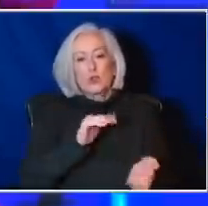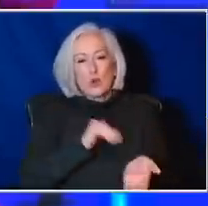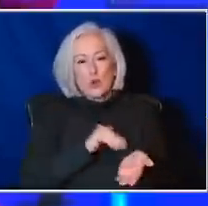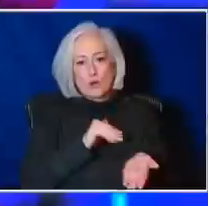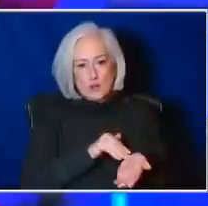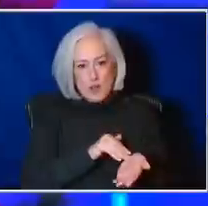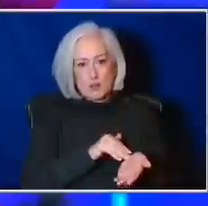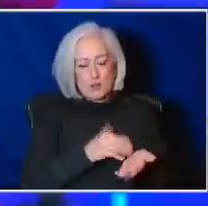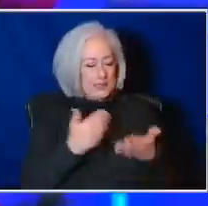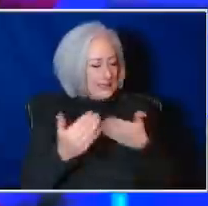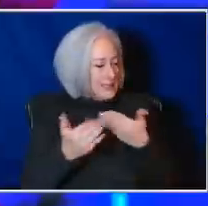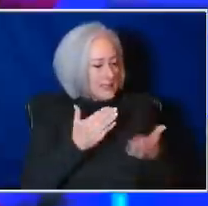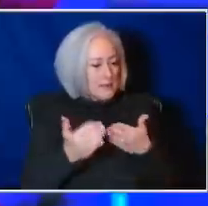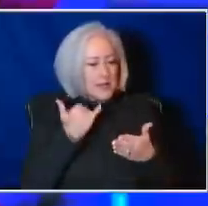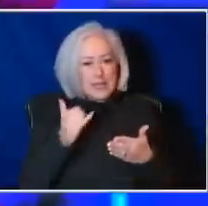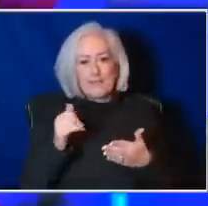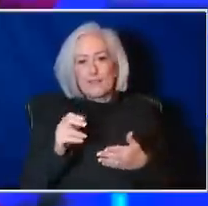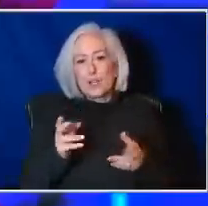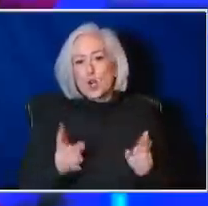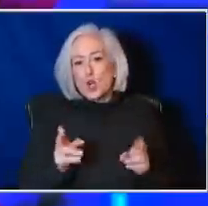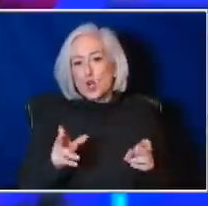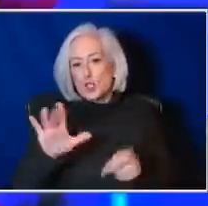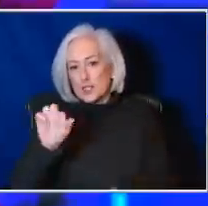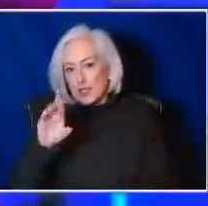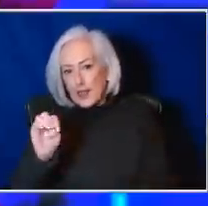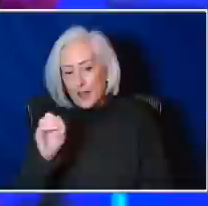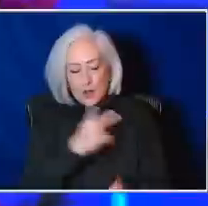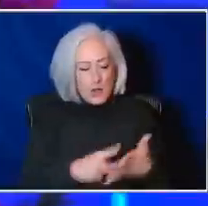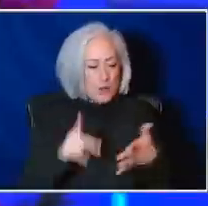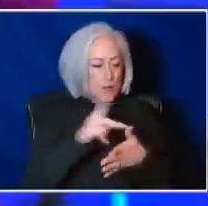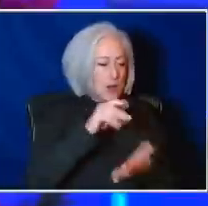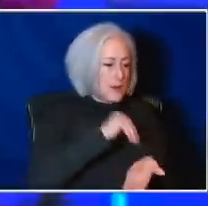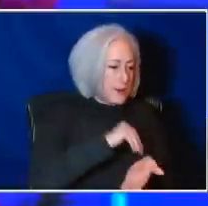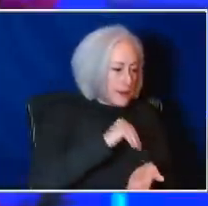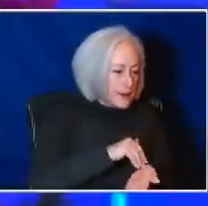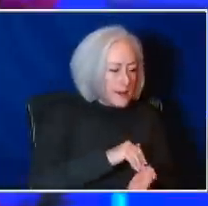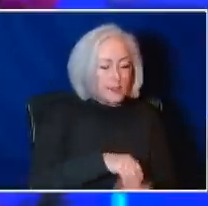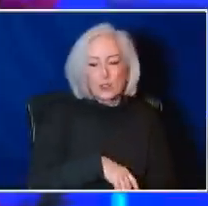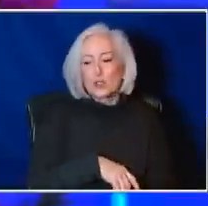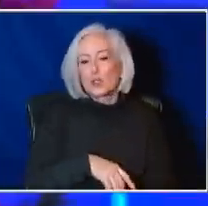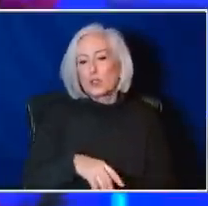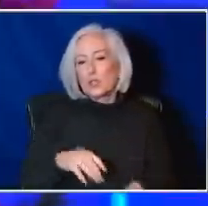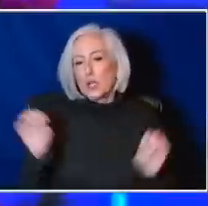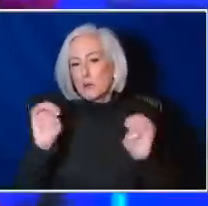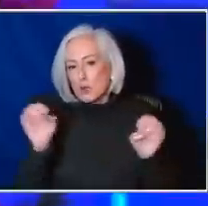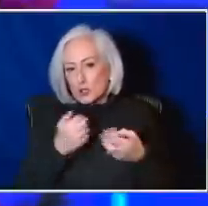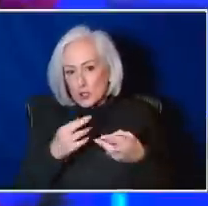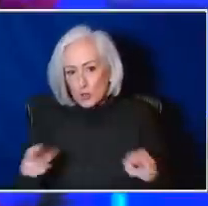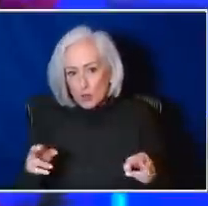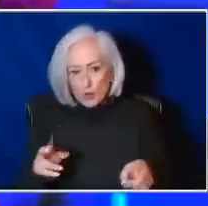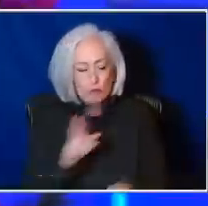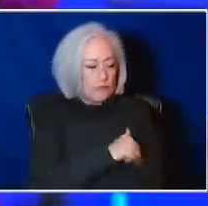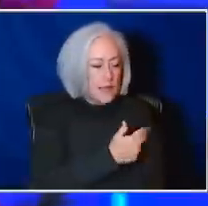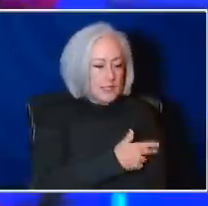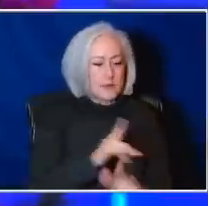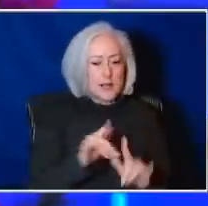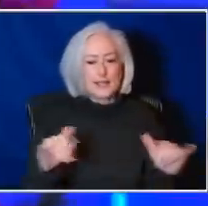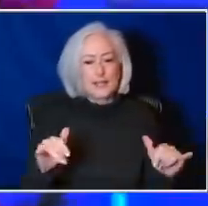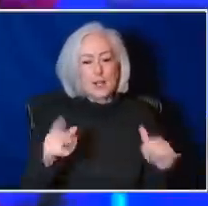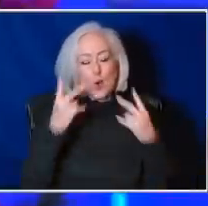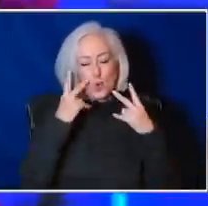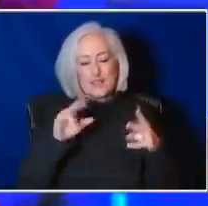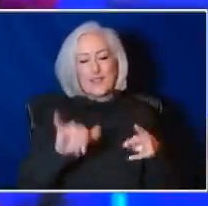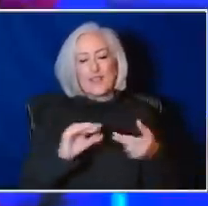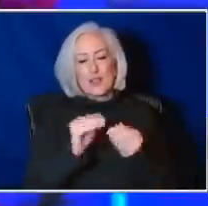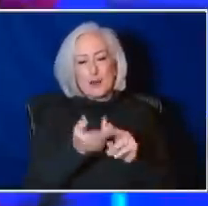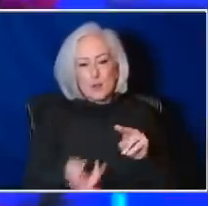whether that's urgent care, your primary care, emergency department, hospital. So what we have seen is the uptick nationally. And